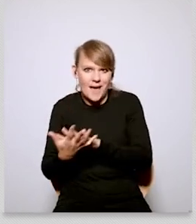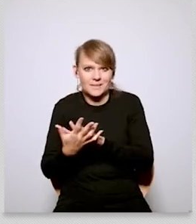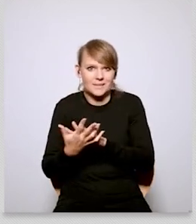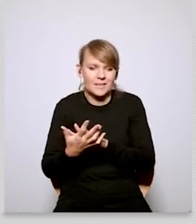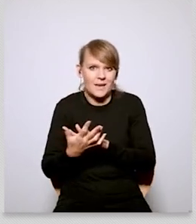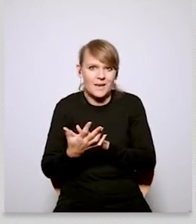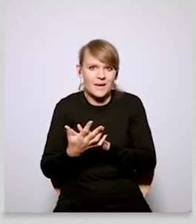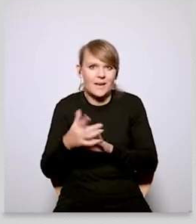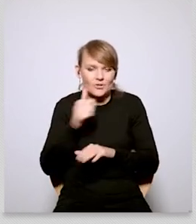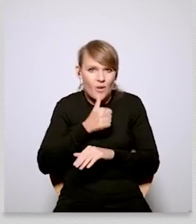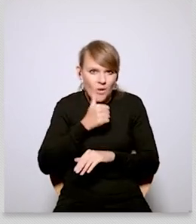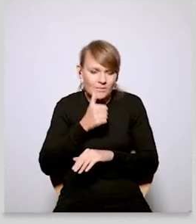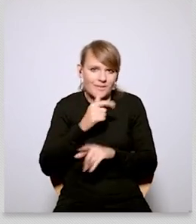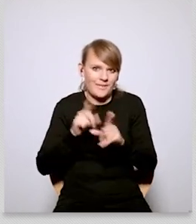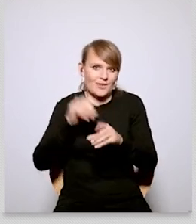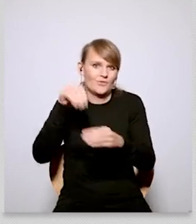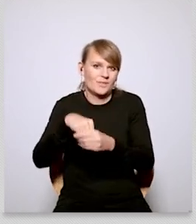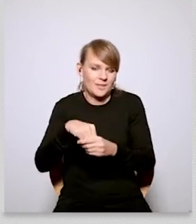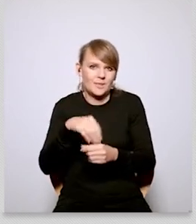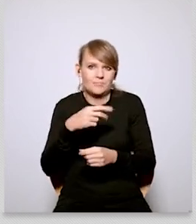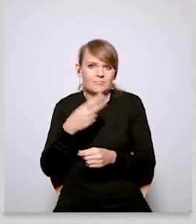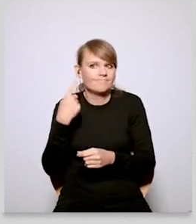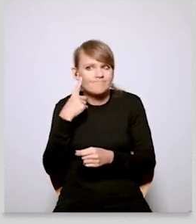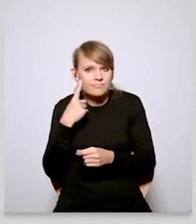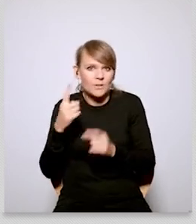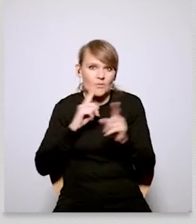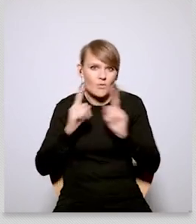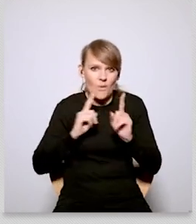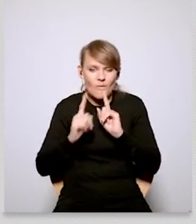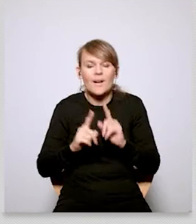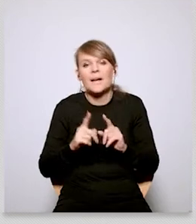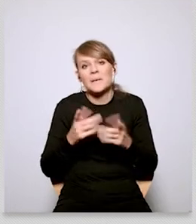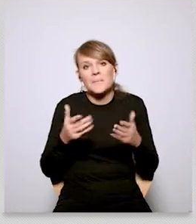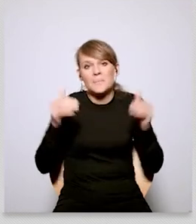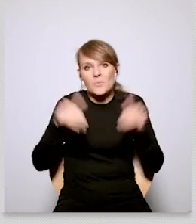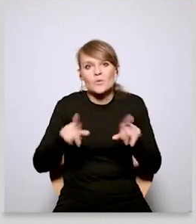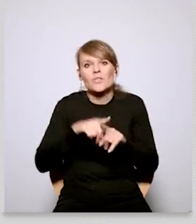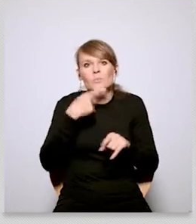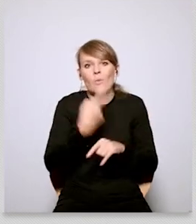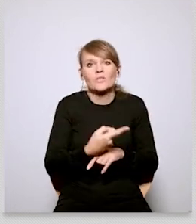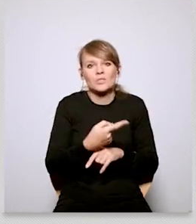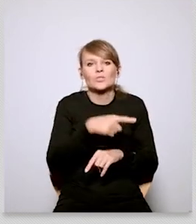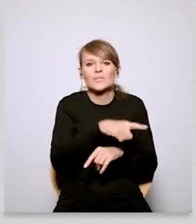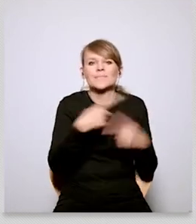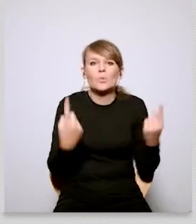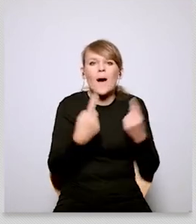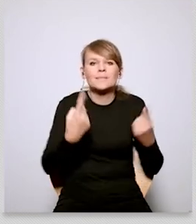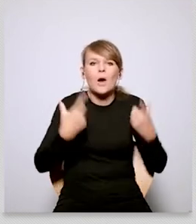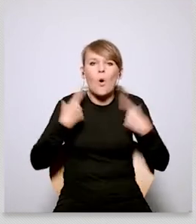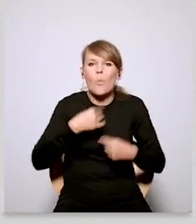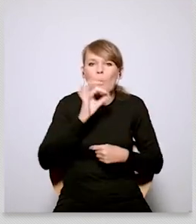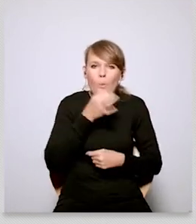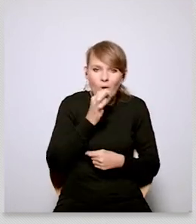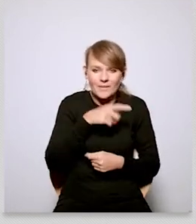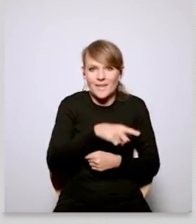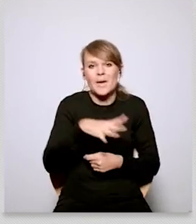same um well it is also the case now when we are talking about the green transition and we also have young people